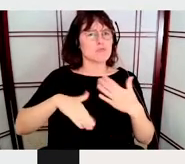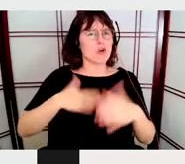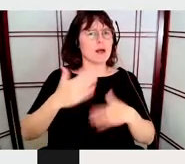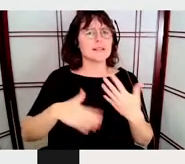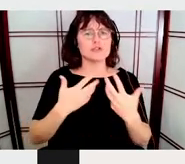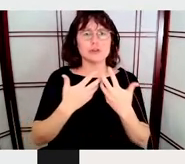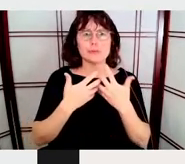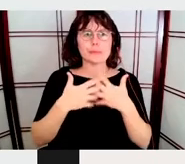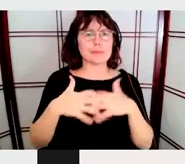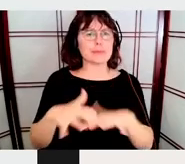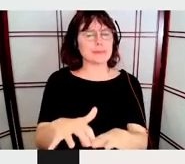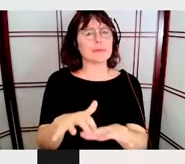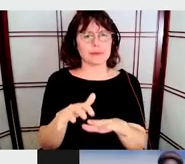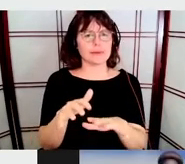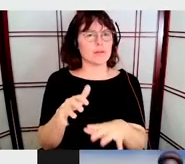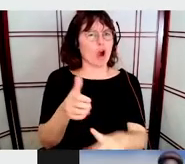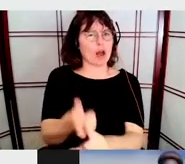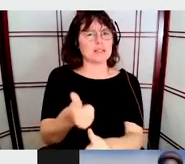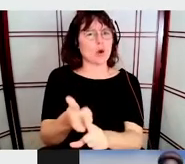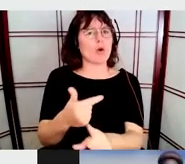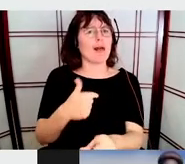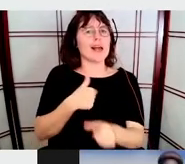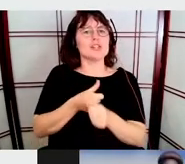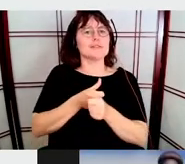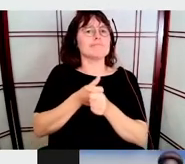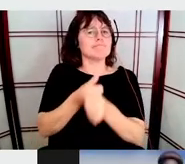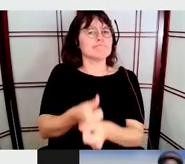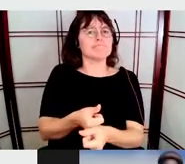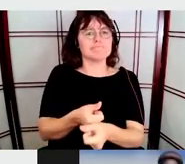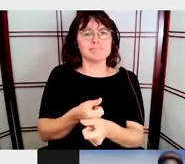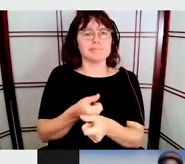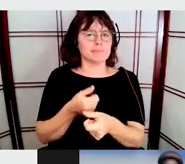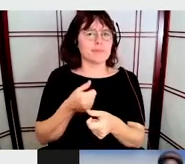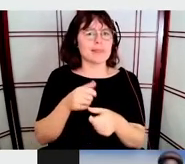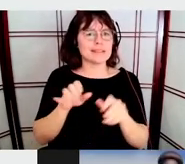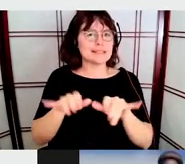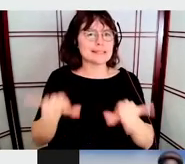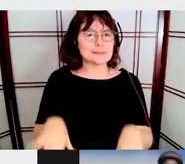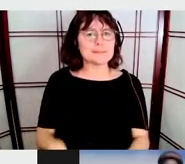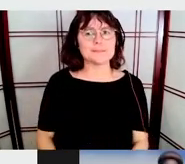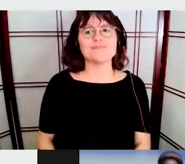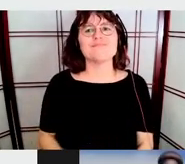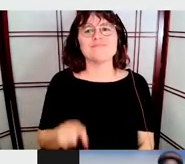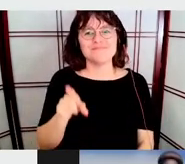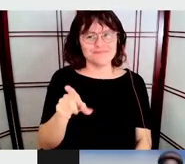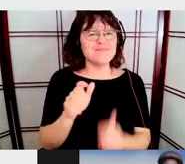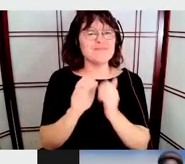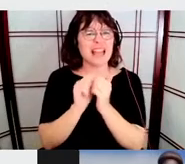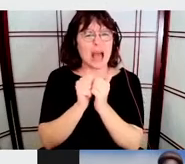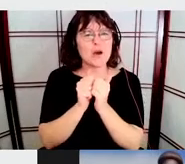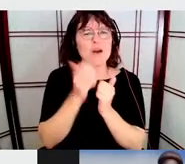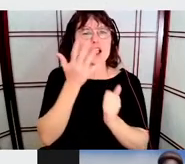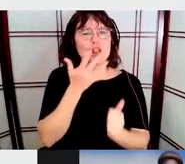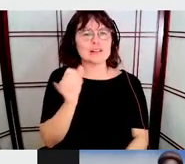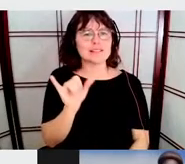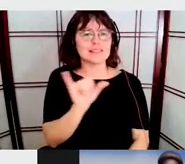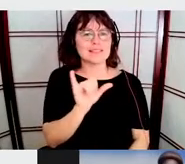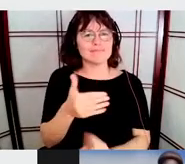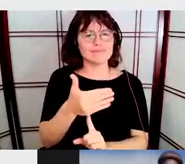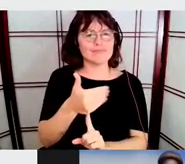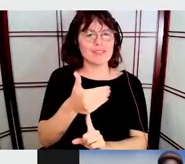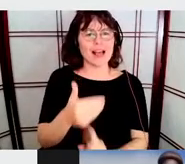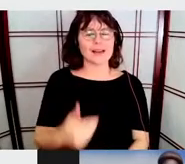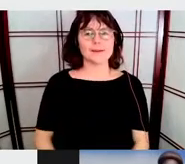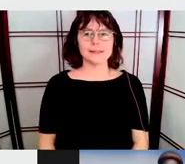of this system. And how it looks in a flag. And this use shows a very